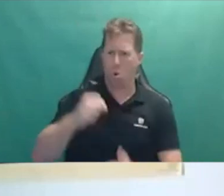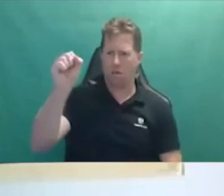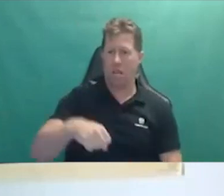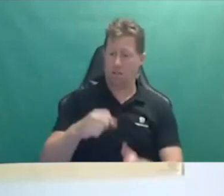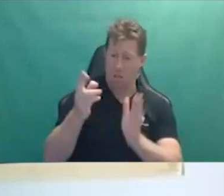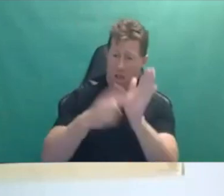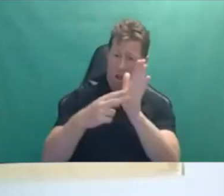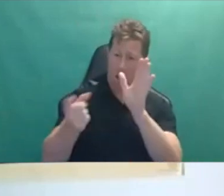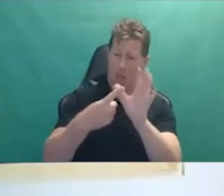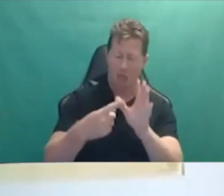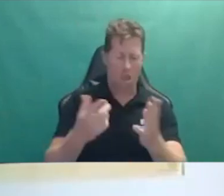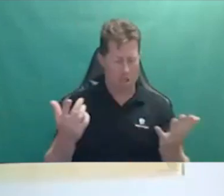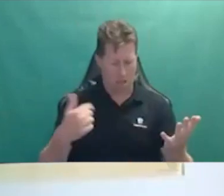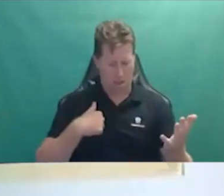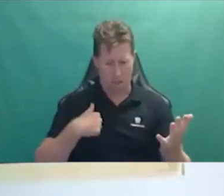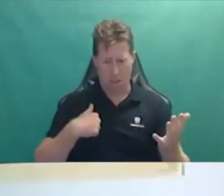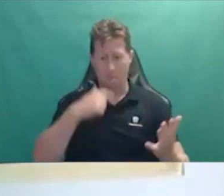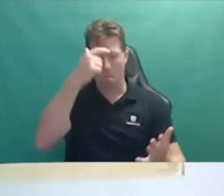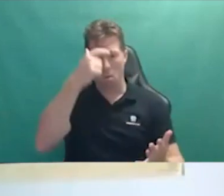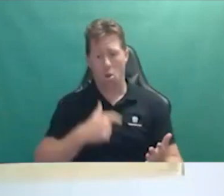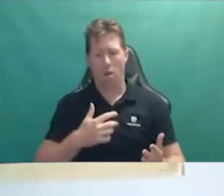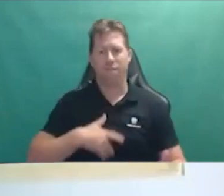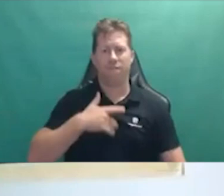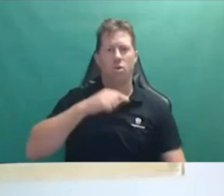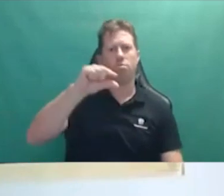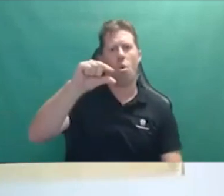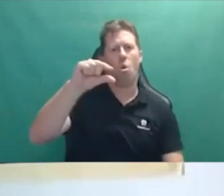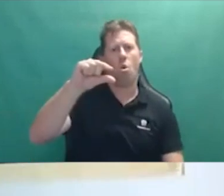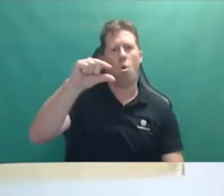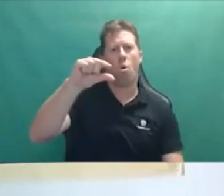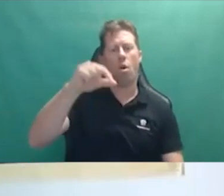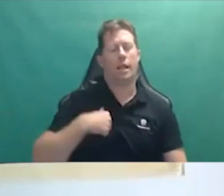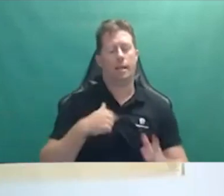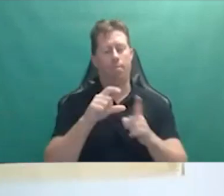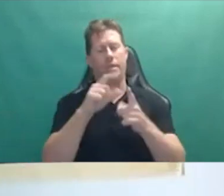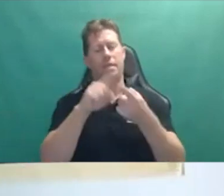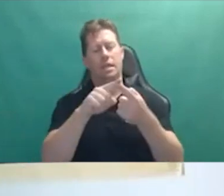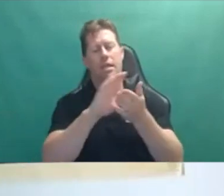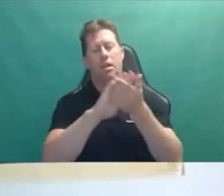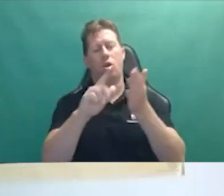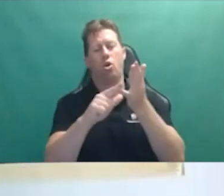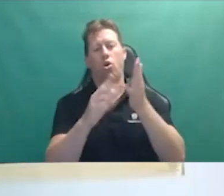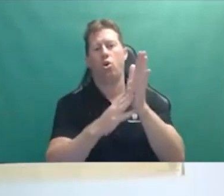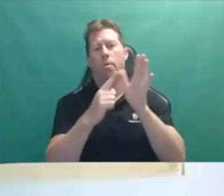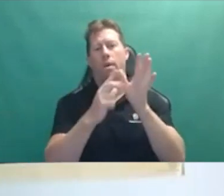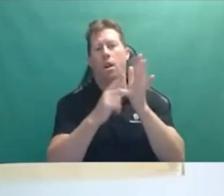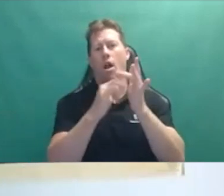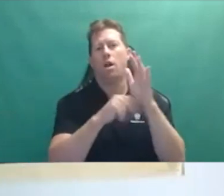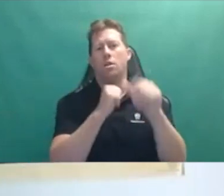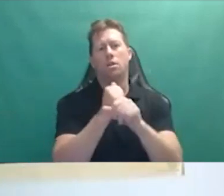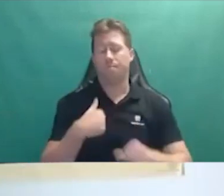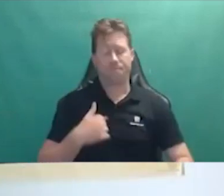just devalidates you as a person. The word I use is dehumanising. Because quite frankly, if that